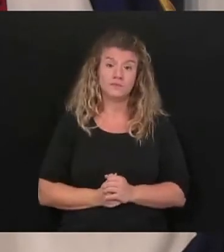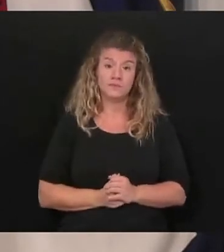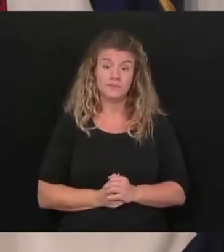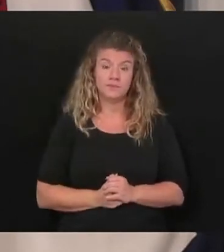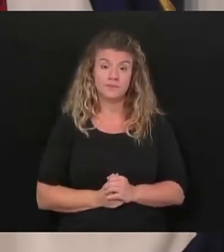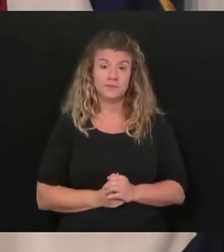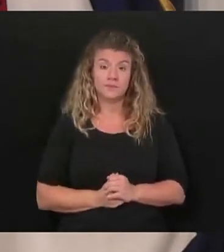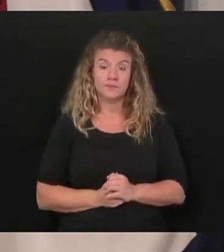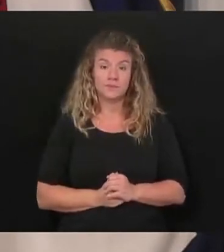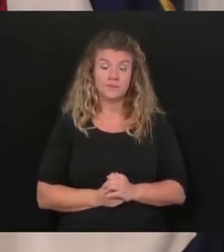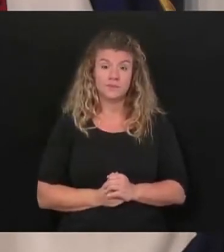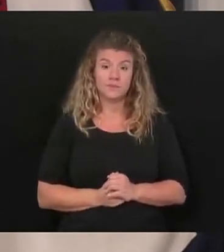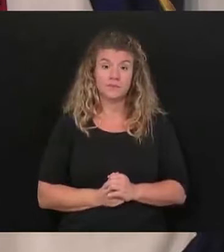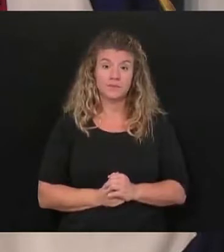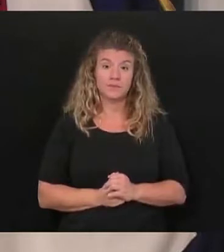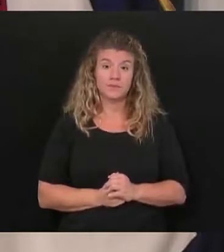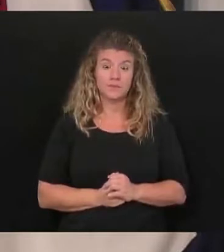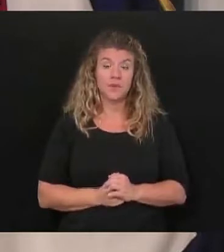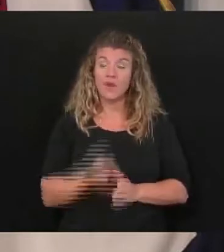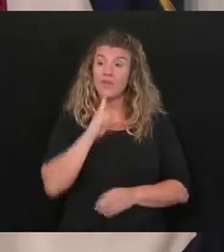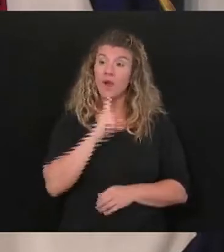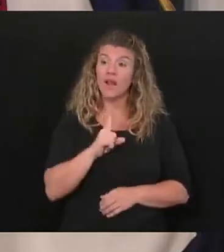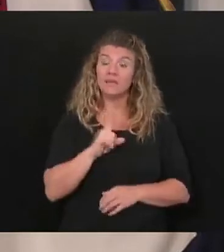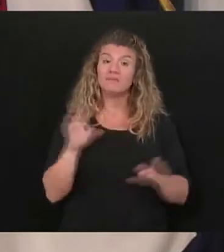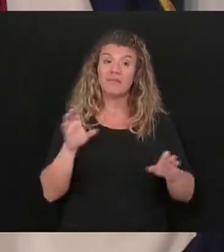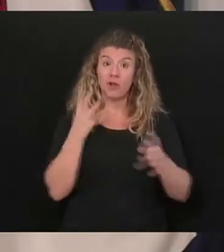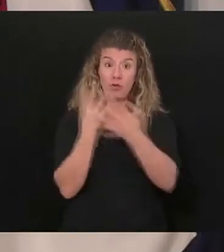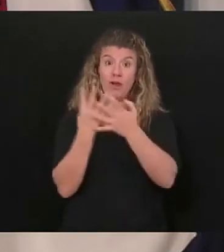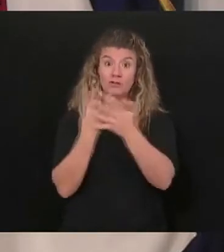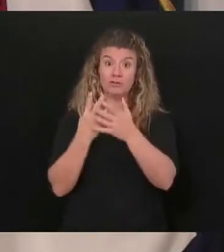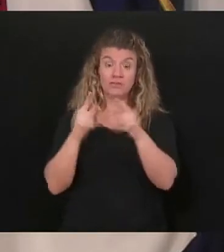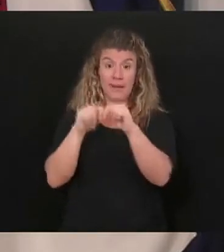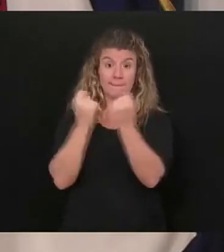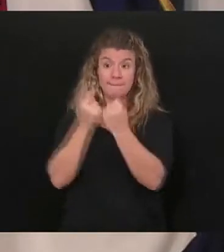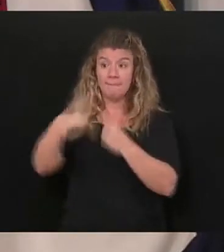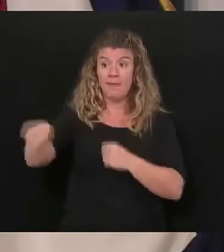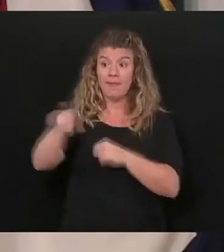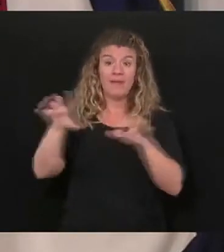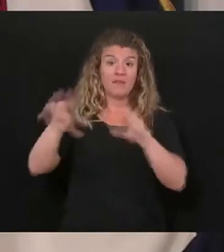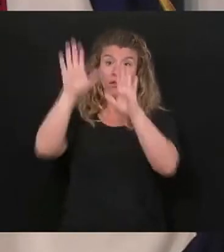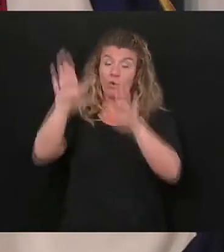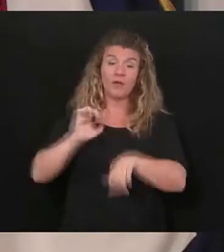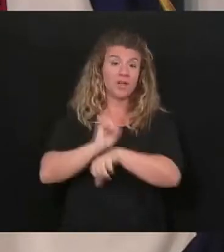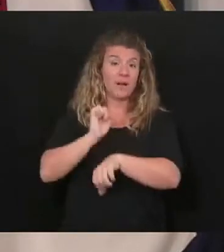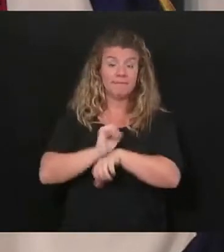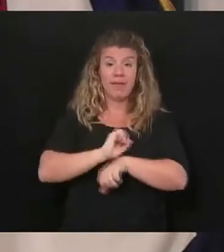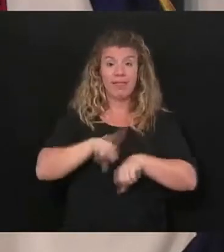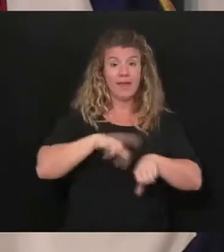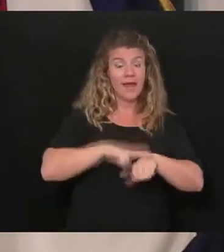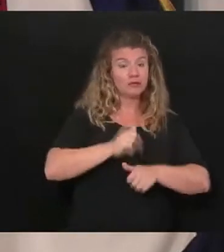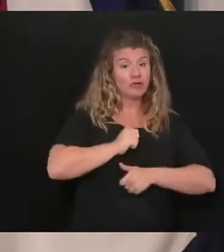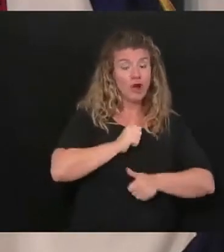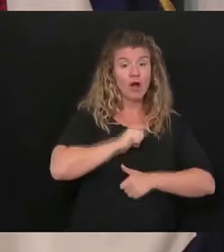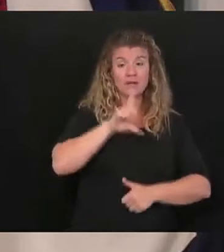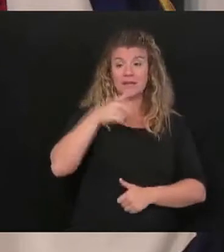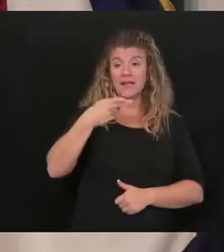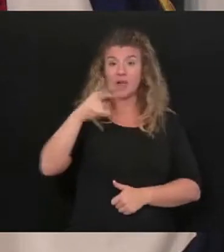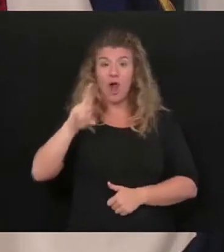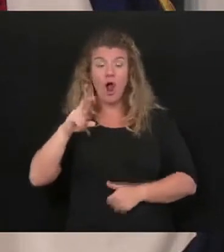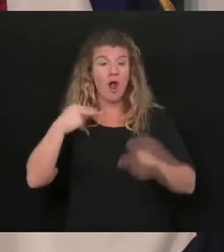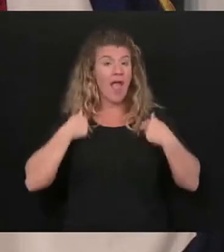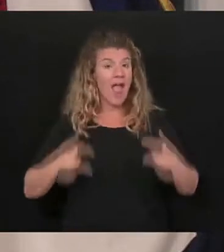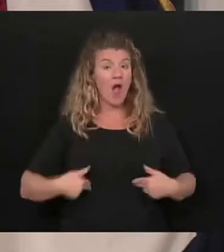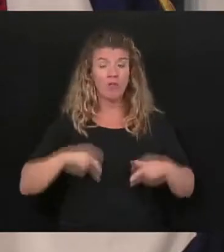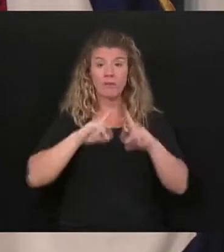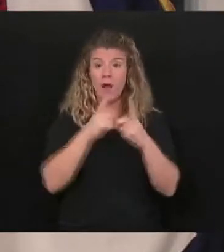we've done a really neat job as far as the corrections people, as far as the National Guard, as far as DHHR, as far as the health and